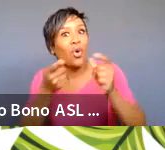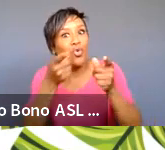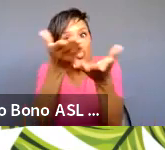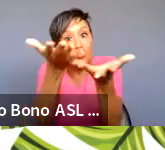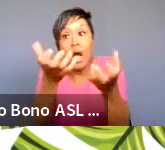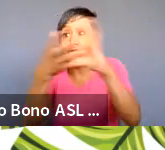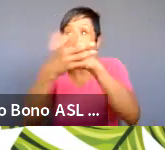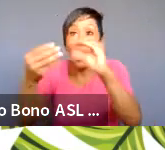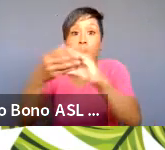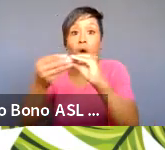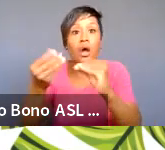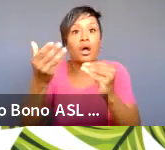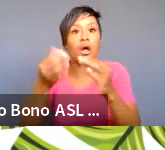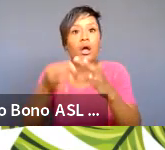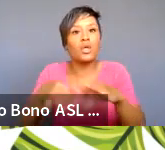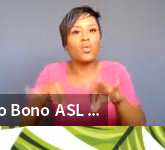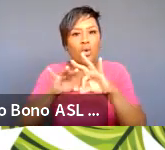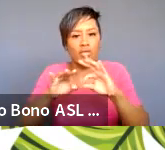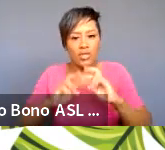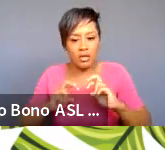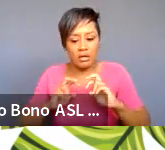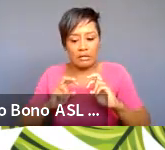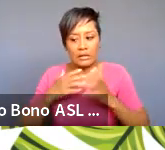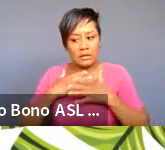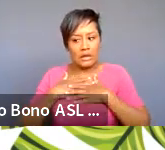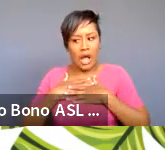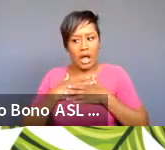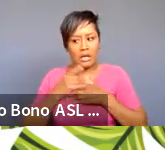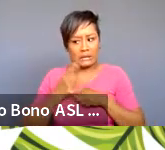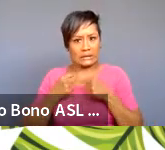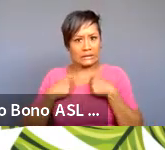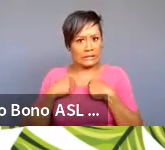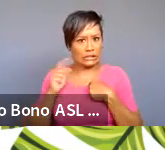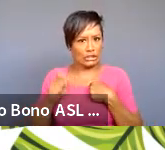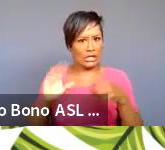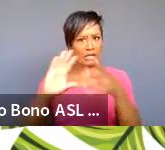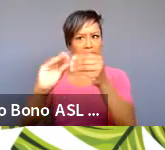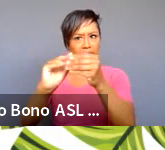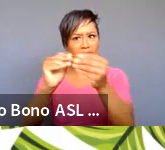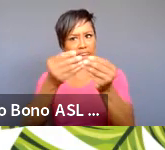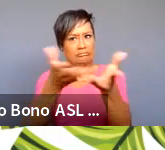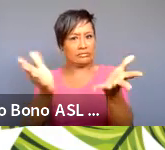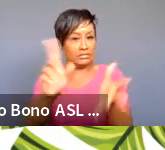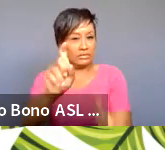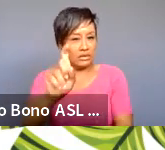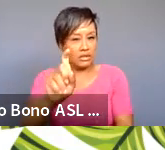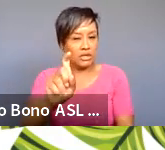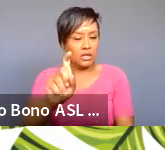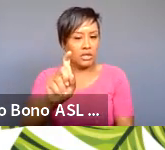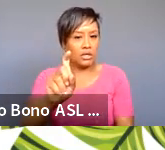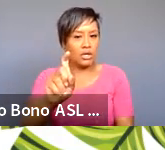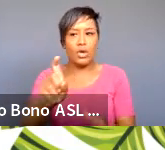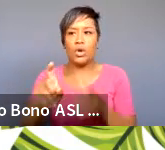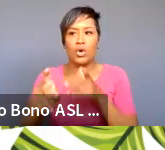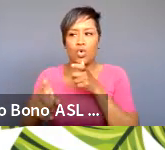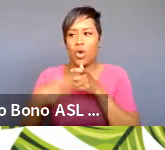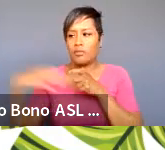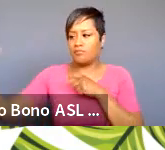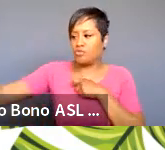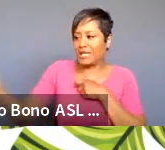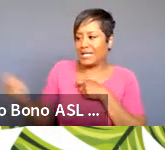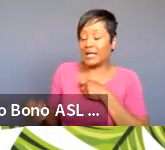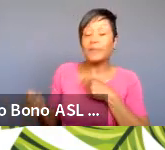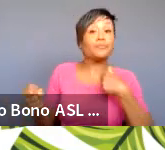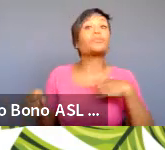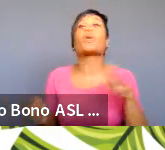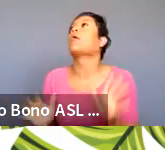tell maybe it's worth questioning are you the right person to tell that story who do you bring in to tell that story if it's a